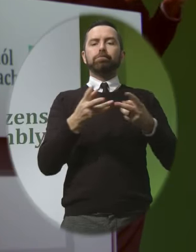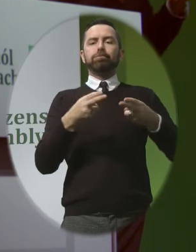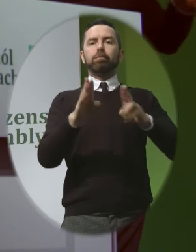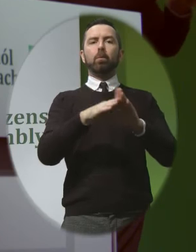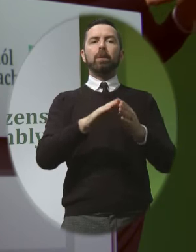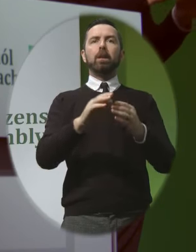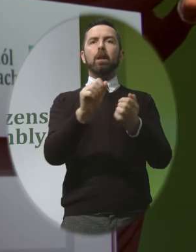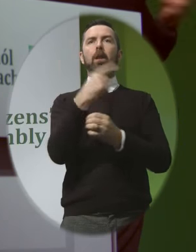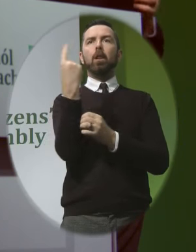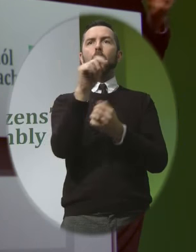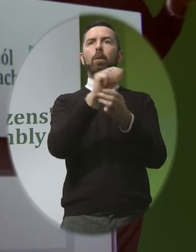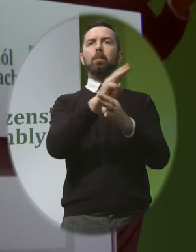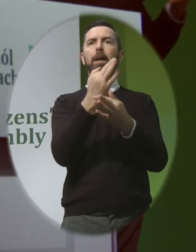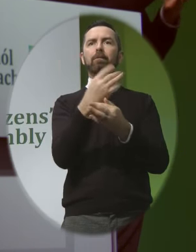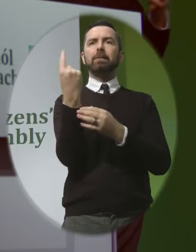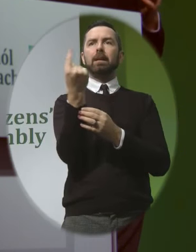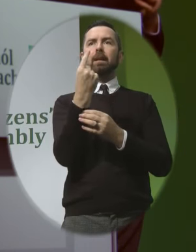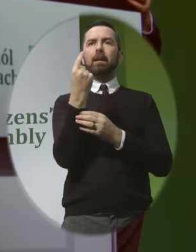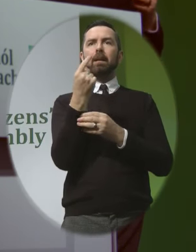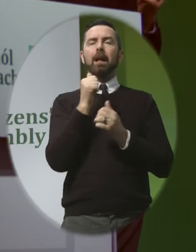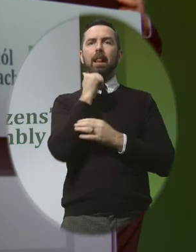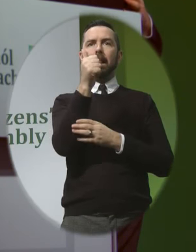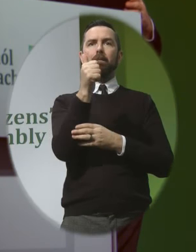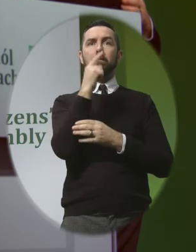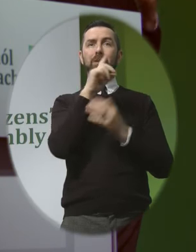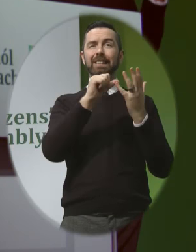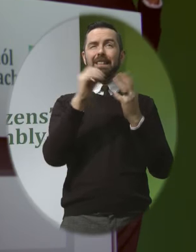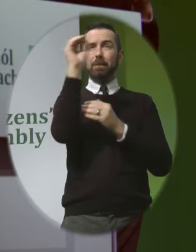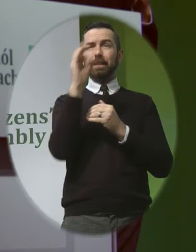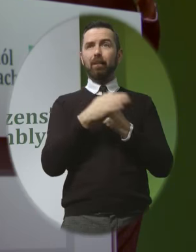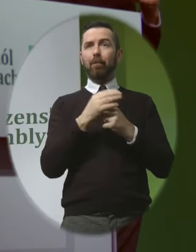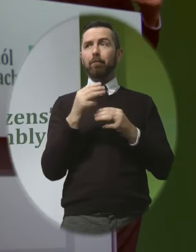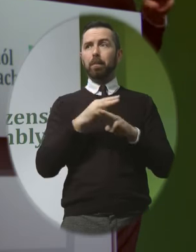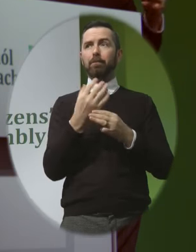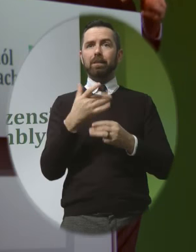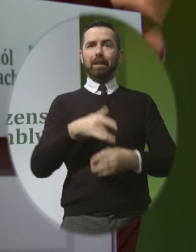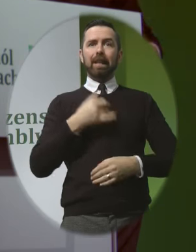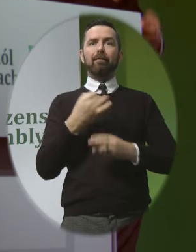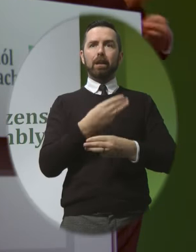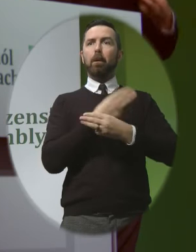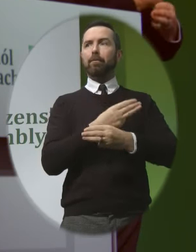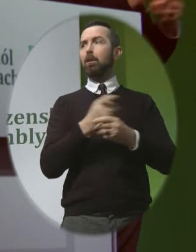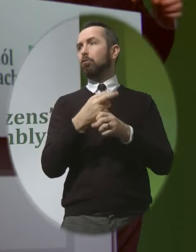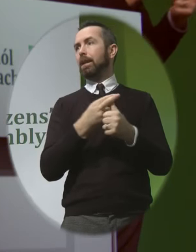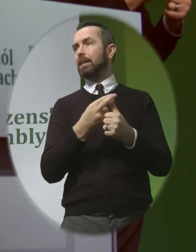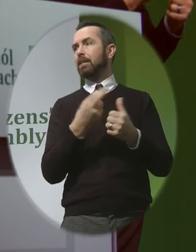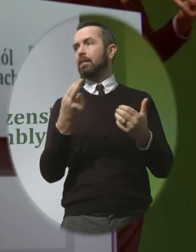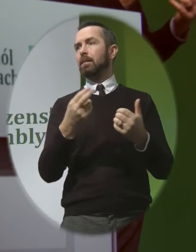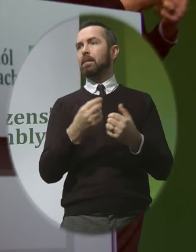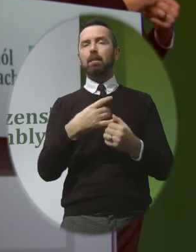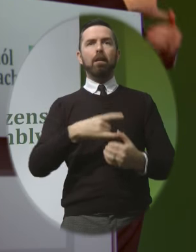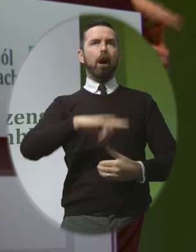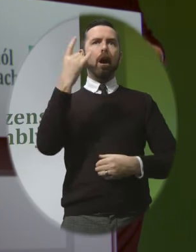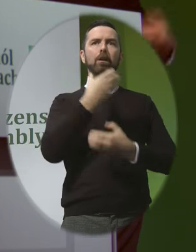parents allowance when 60% of lone parent families already live in poverty and deprivation the highest child care costs in Europe